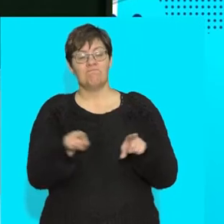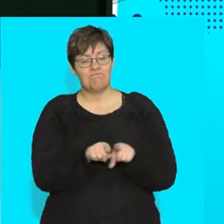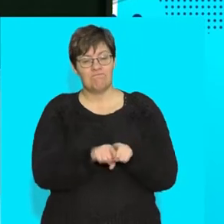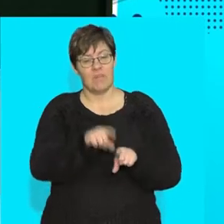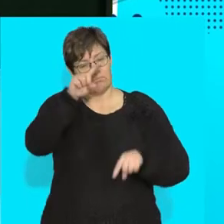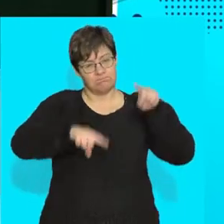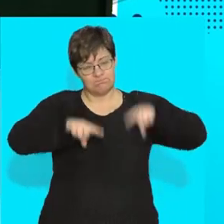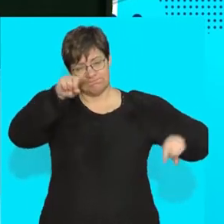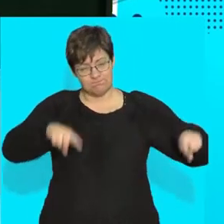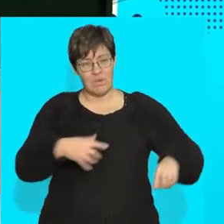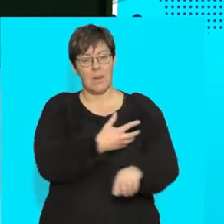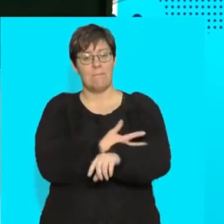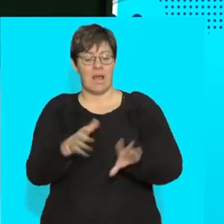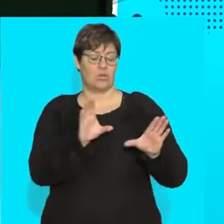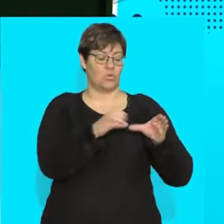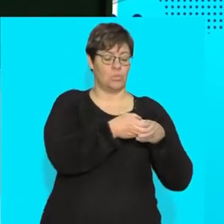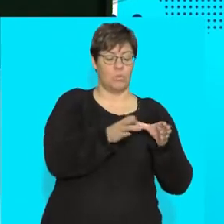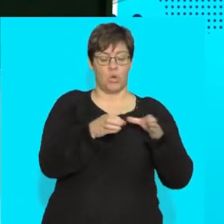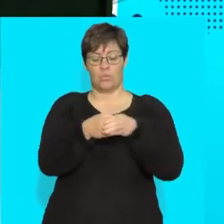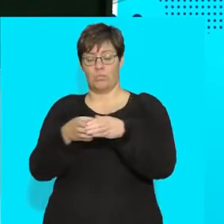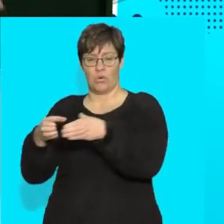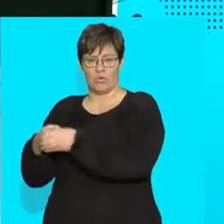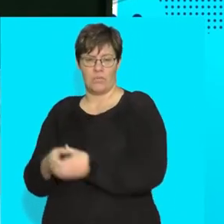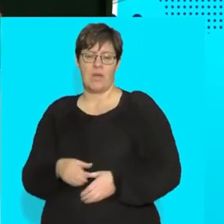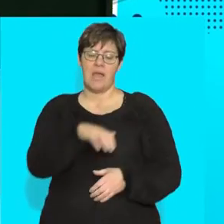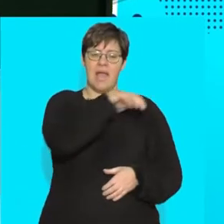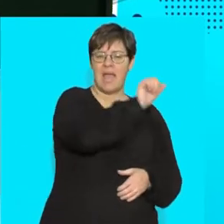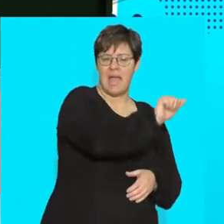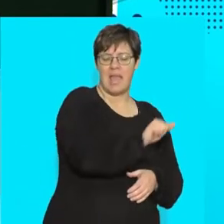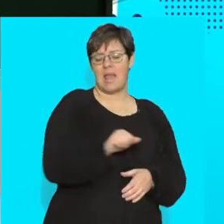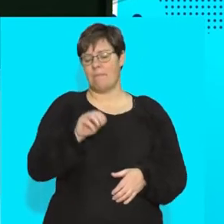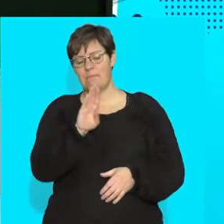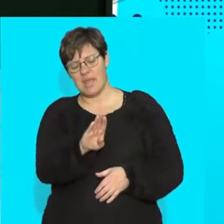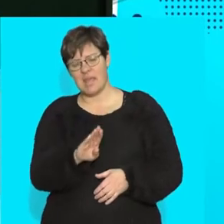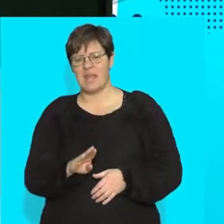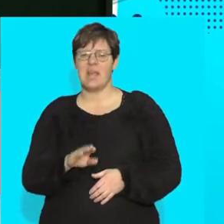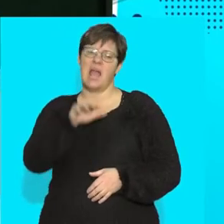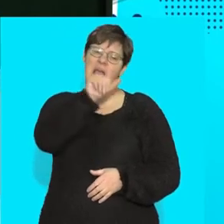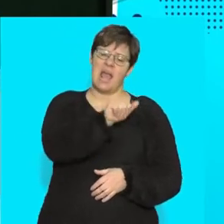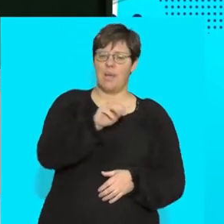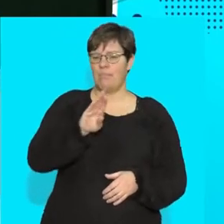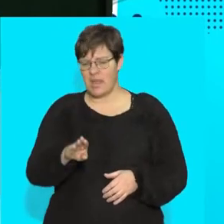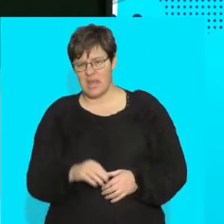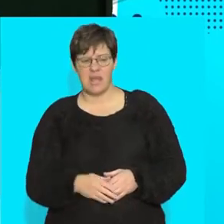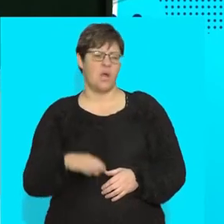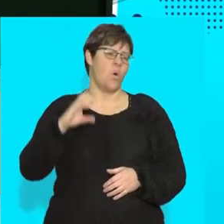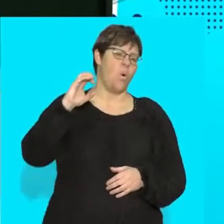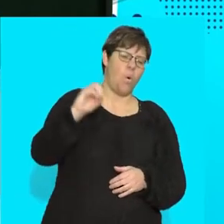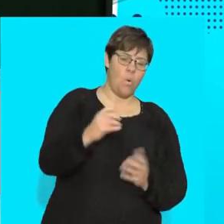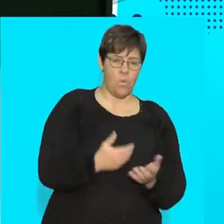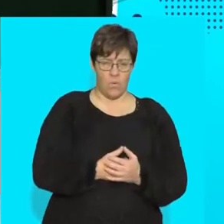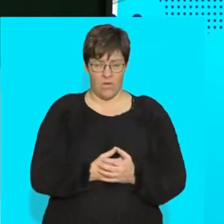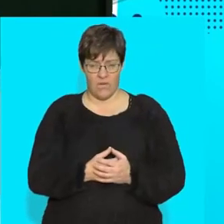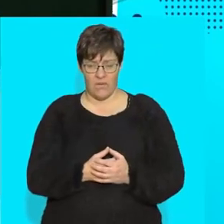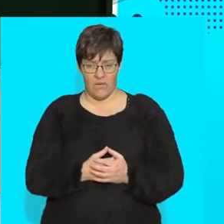the different kinds of blood groups, right? We have A, we have B, we have AB, we have O, and we